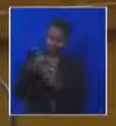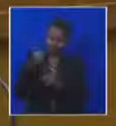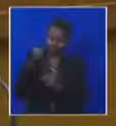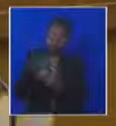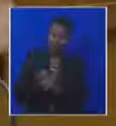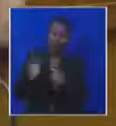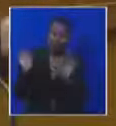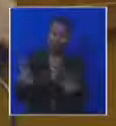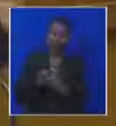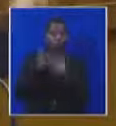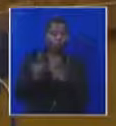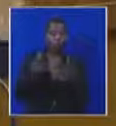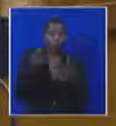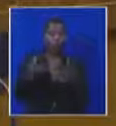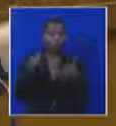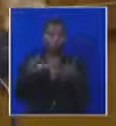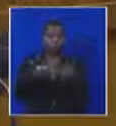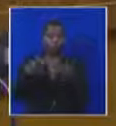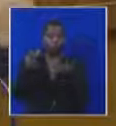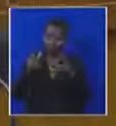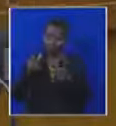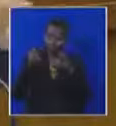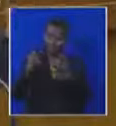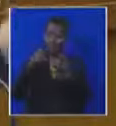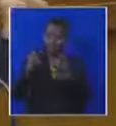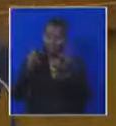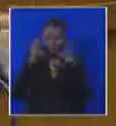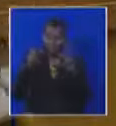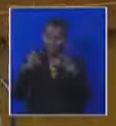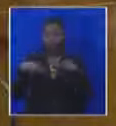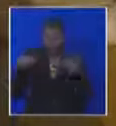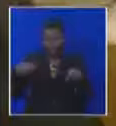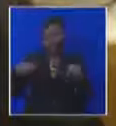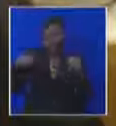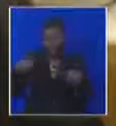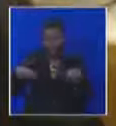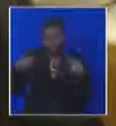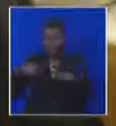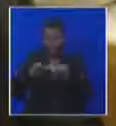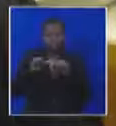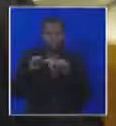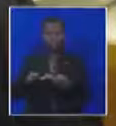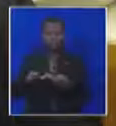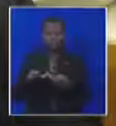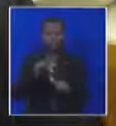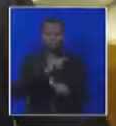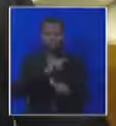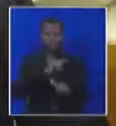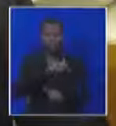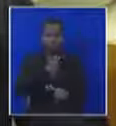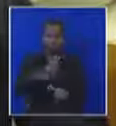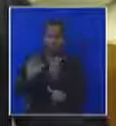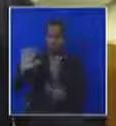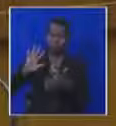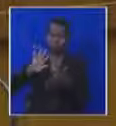bet you they're taking lessons on the wheels on the bus. Go round and round, round and round, round and round. Because your own President threw the whole lot of you